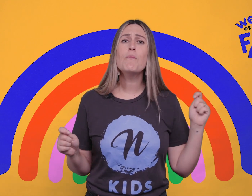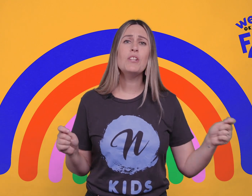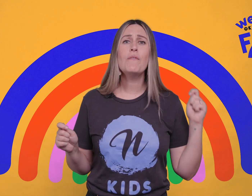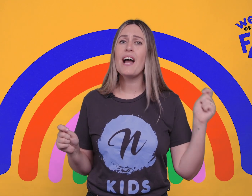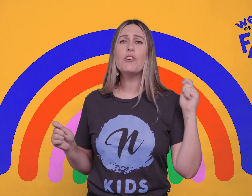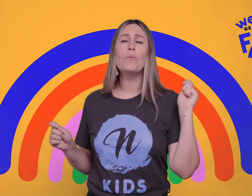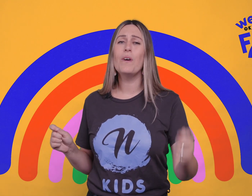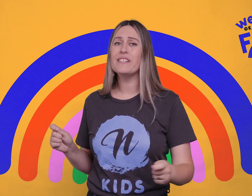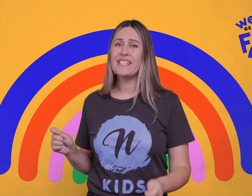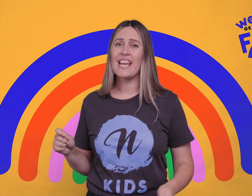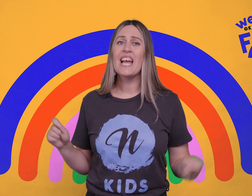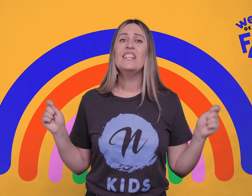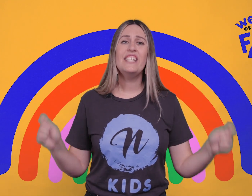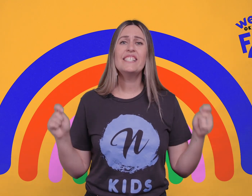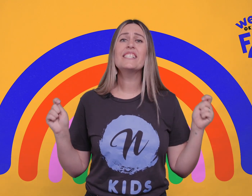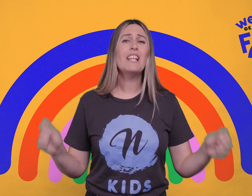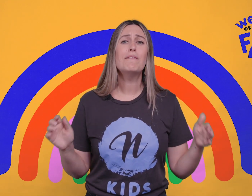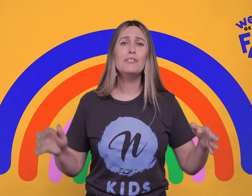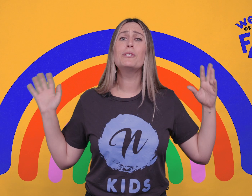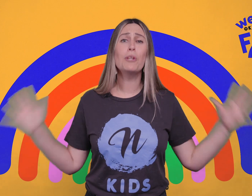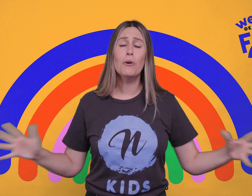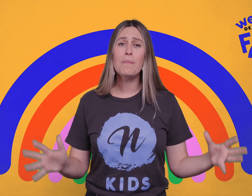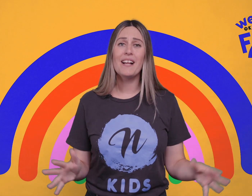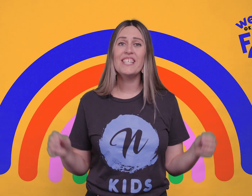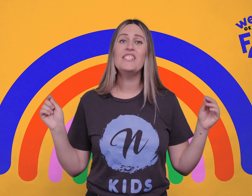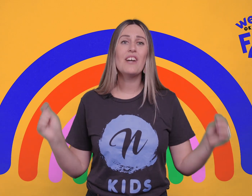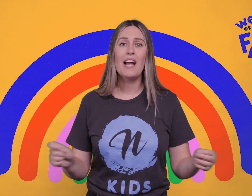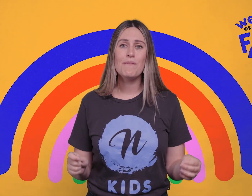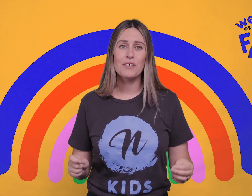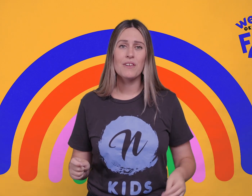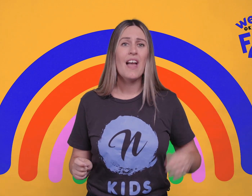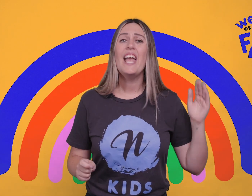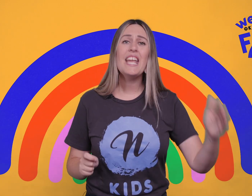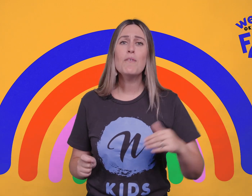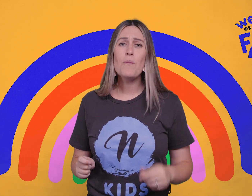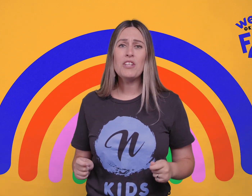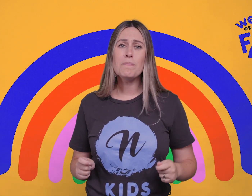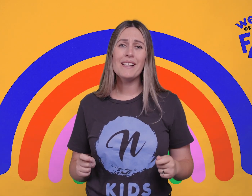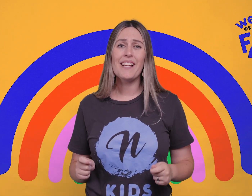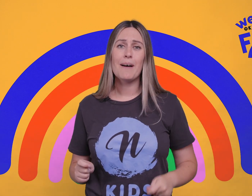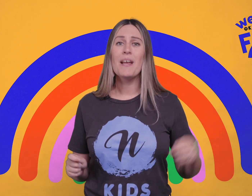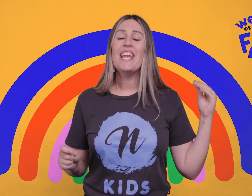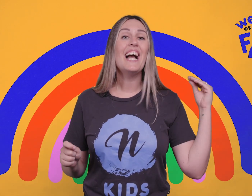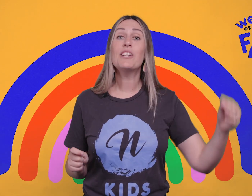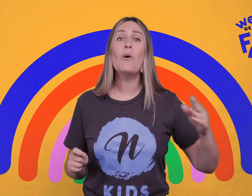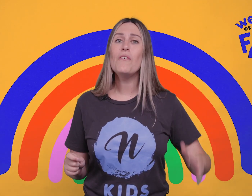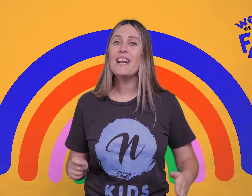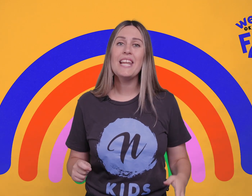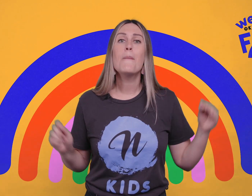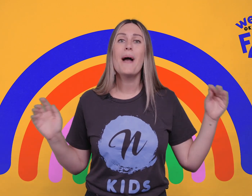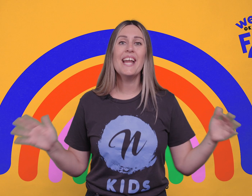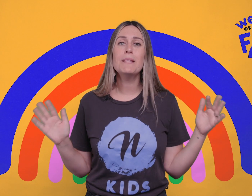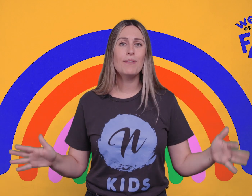Even when you've had your worst day, Jesus loves you so much, He died for you. Even when you mess up, He has